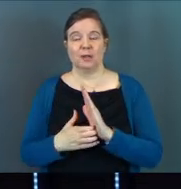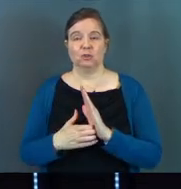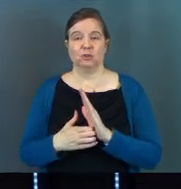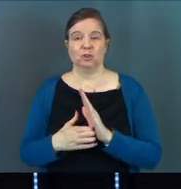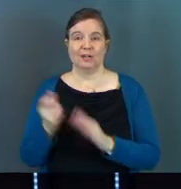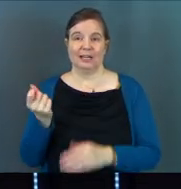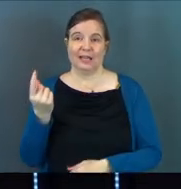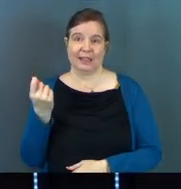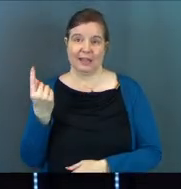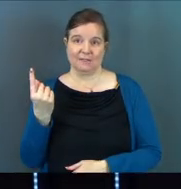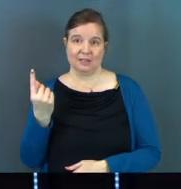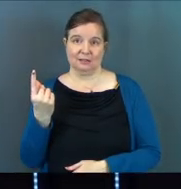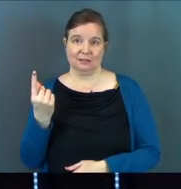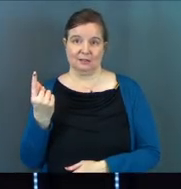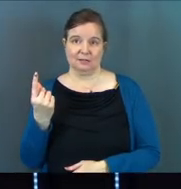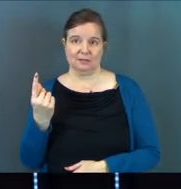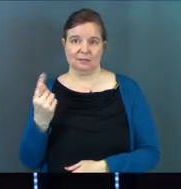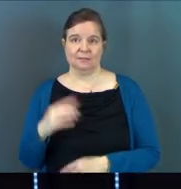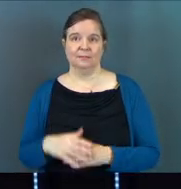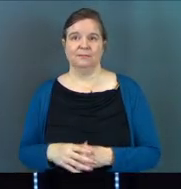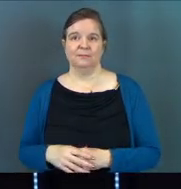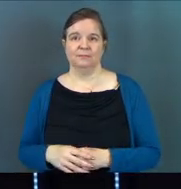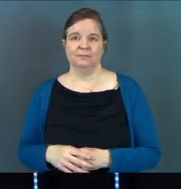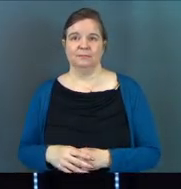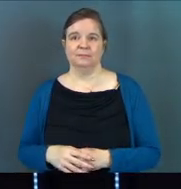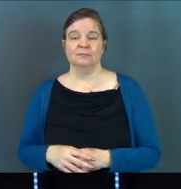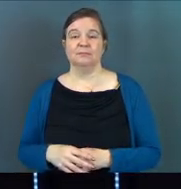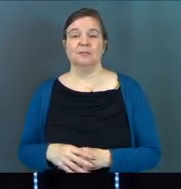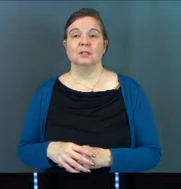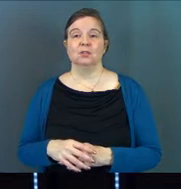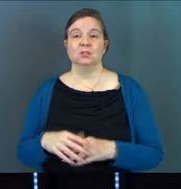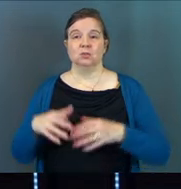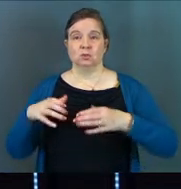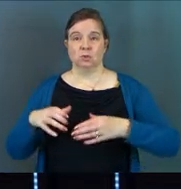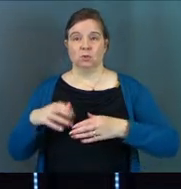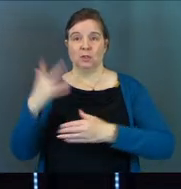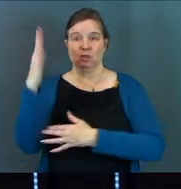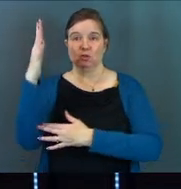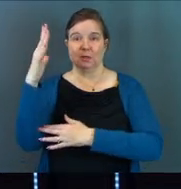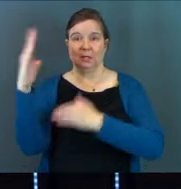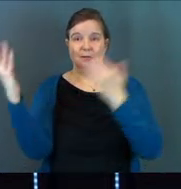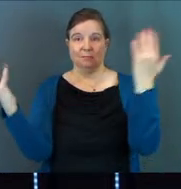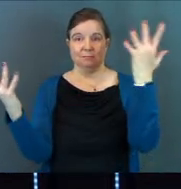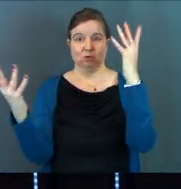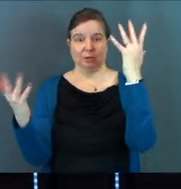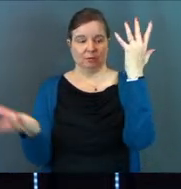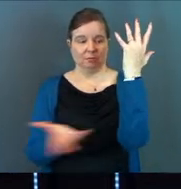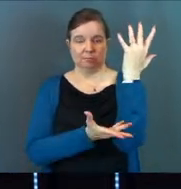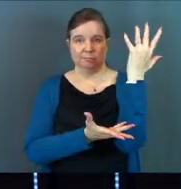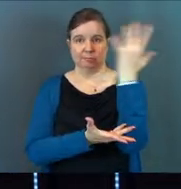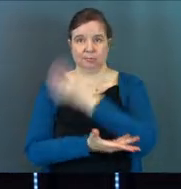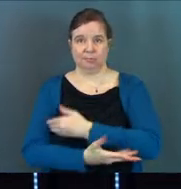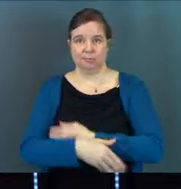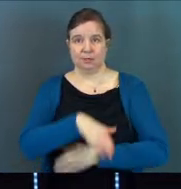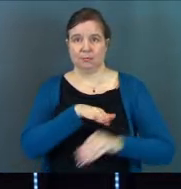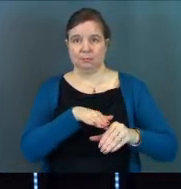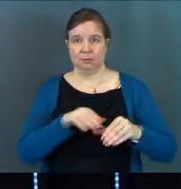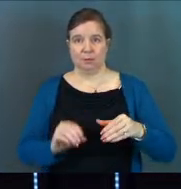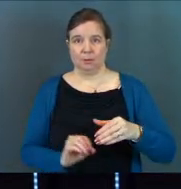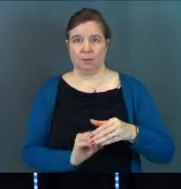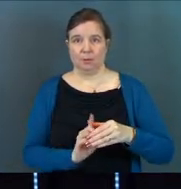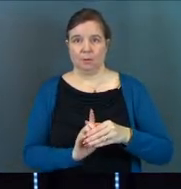11, I believe. Do we have the slide for that? There it is. A shoot will come up from the stump of Jesse, it says. From his roots,